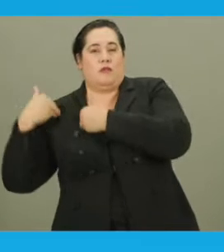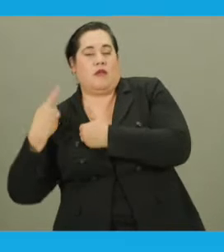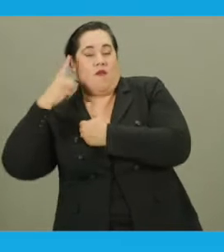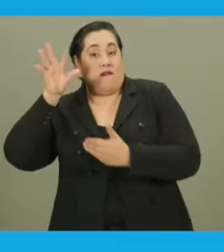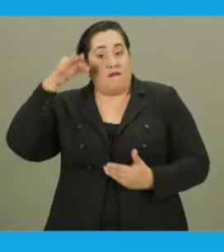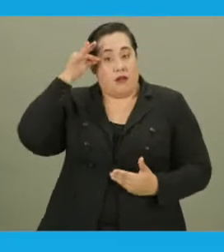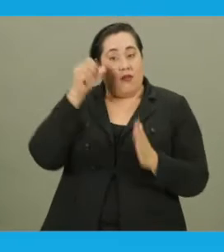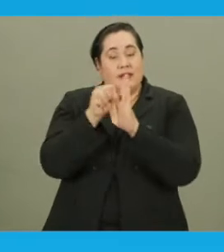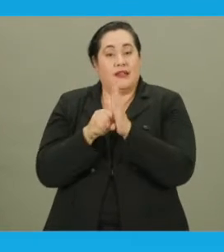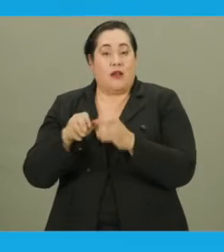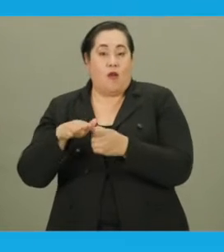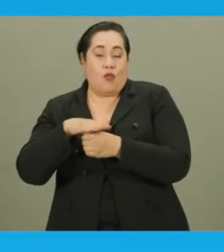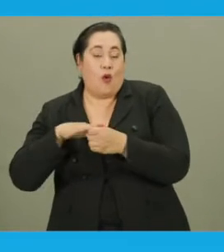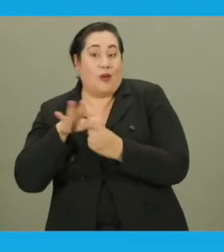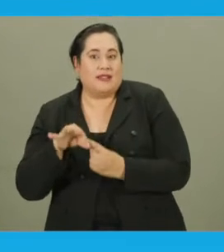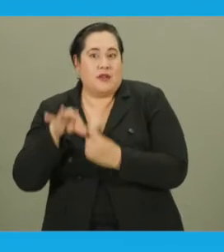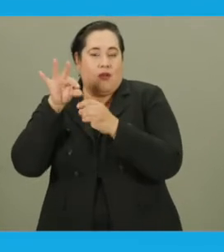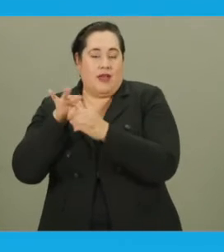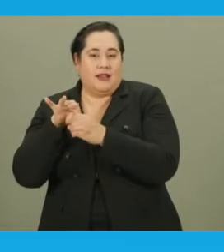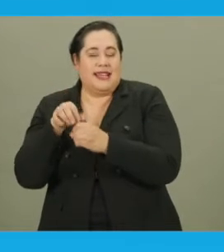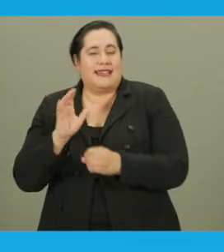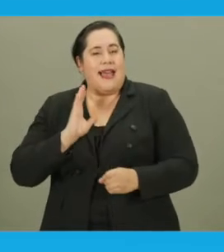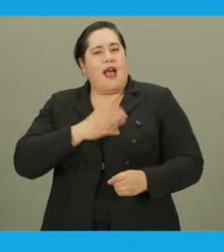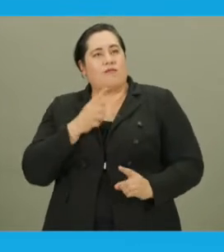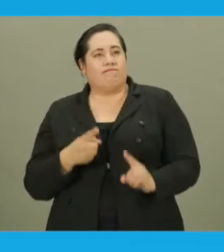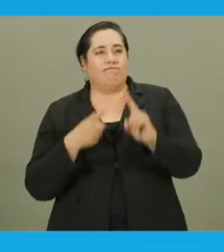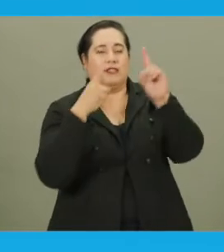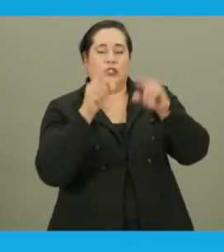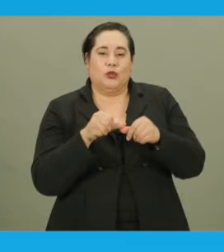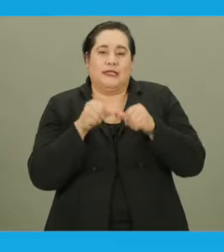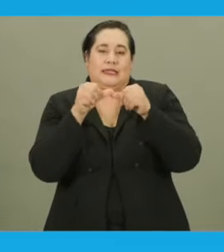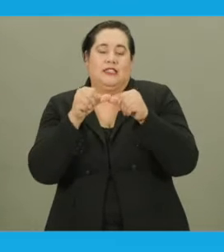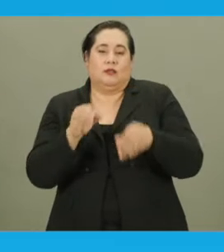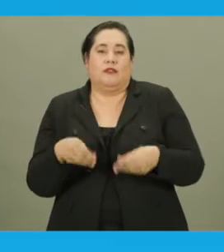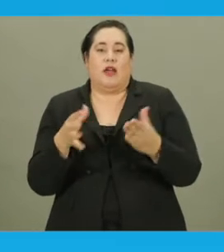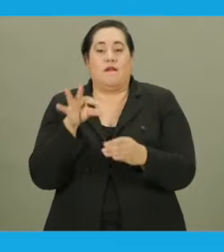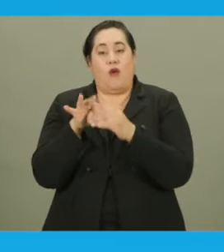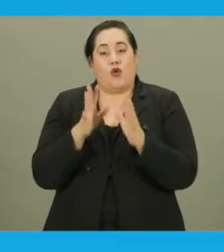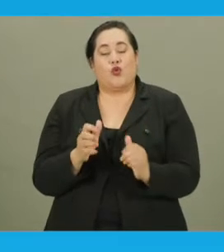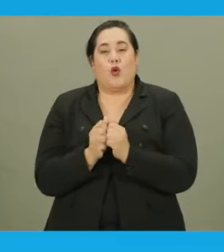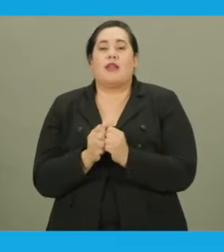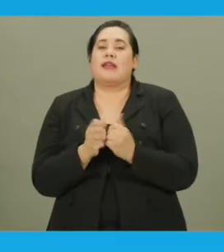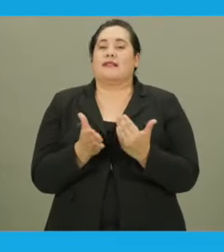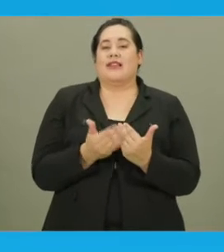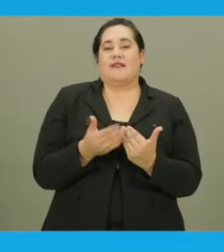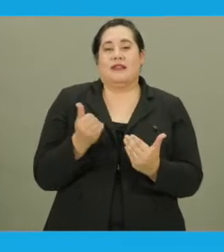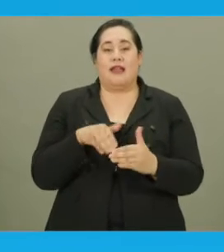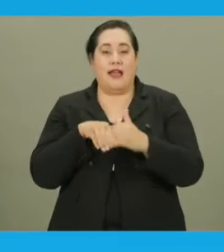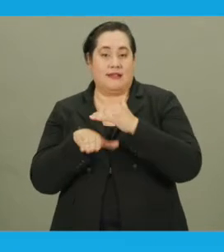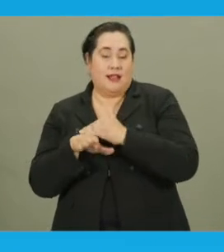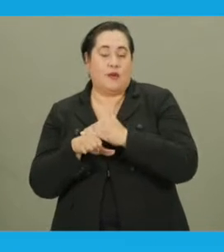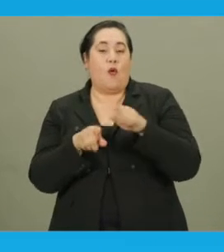federal, state, local, and special elections and it is our mission to continuously provide voters with a